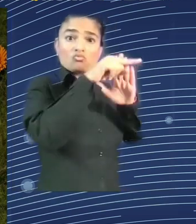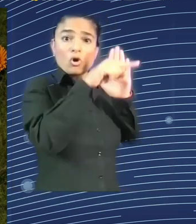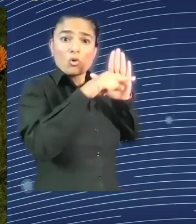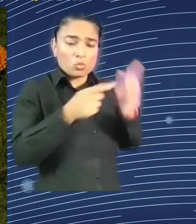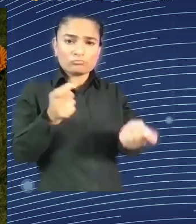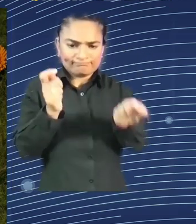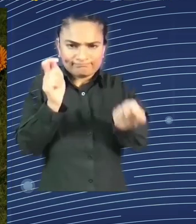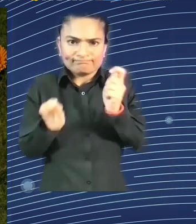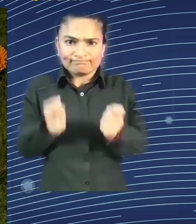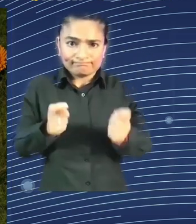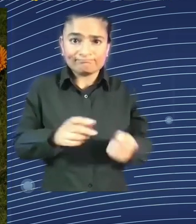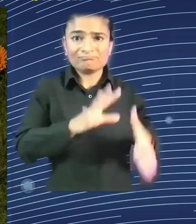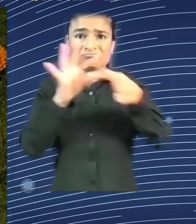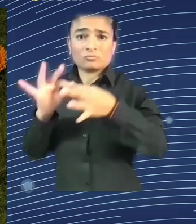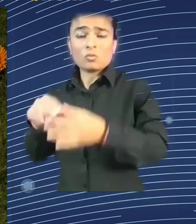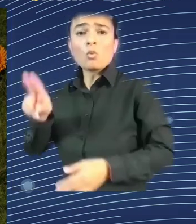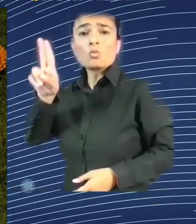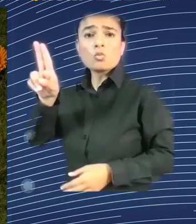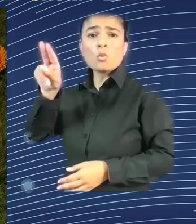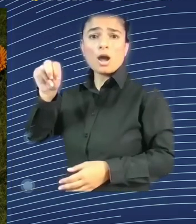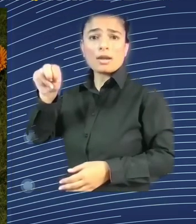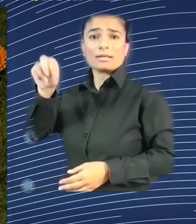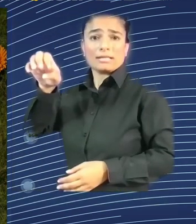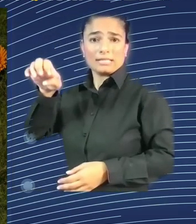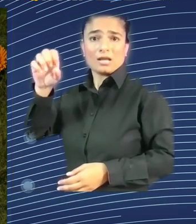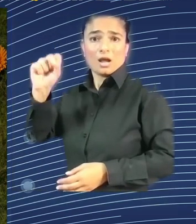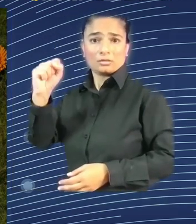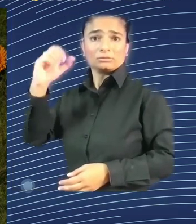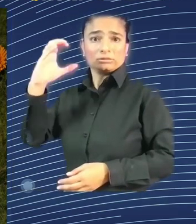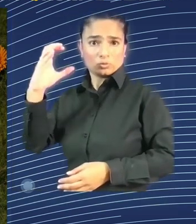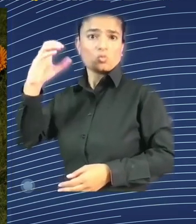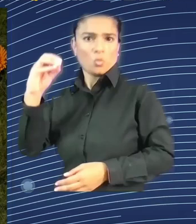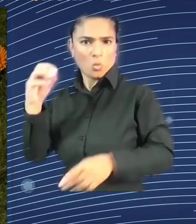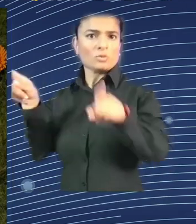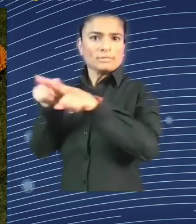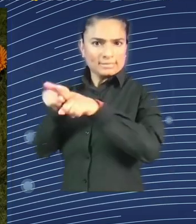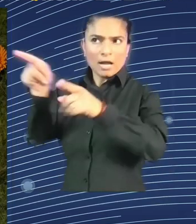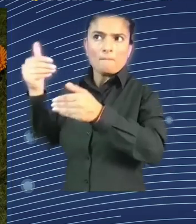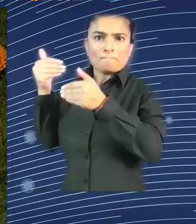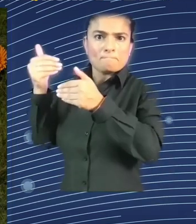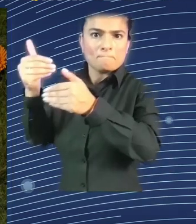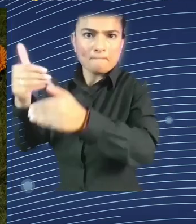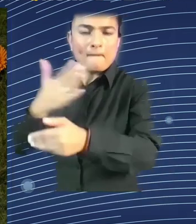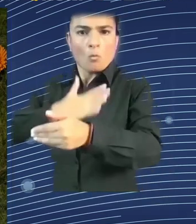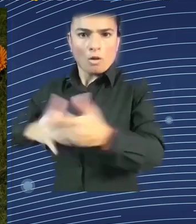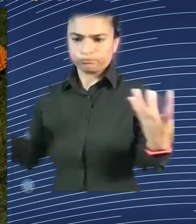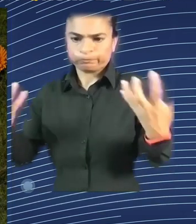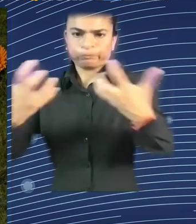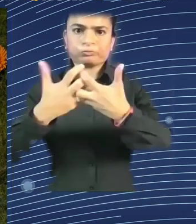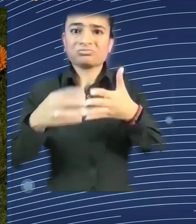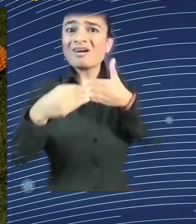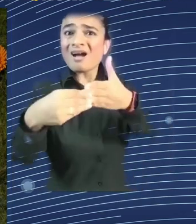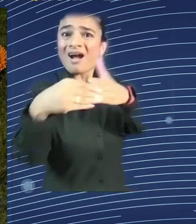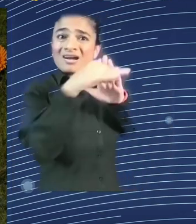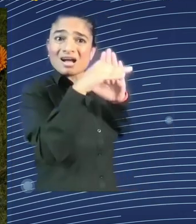intelligence. Since last year, we also have a process of negotiation going on in New York on a digital global